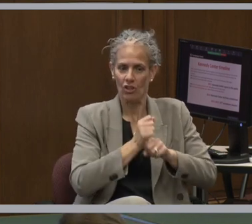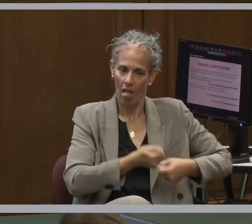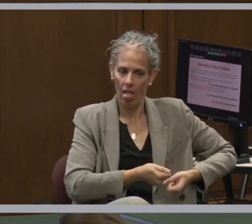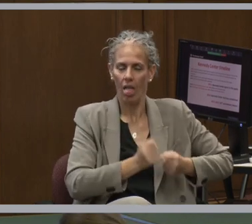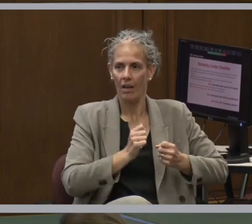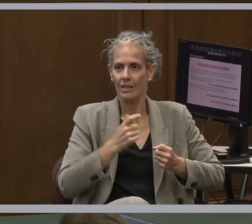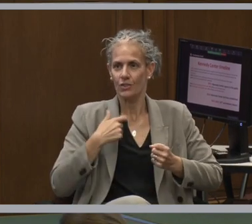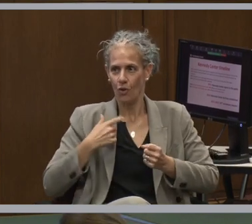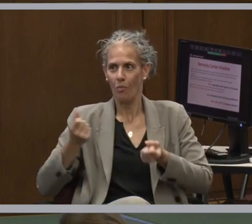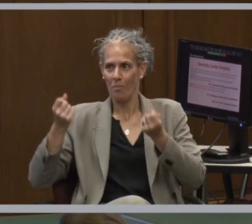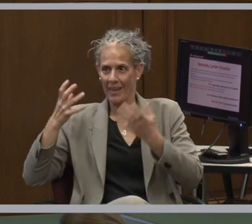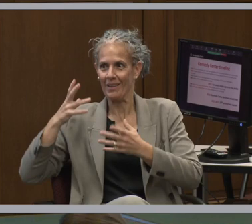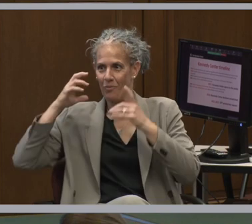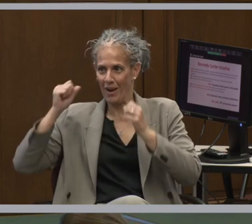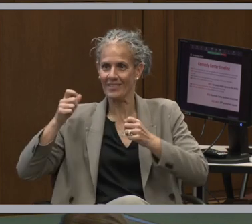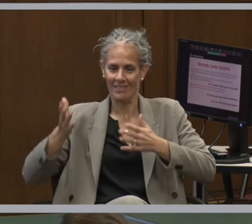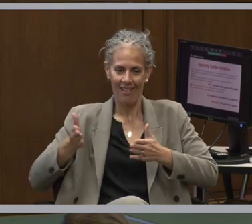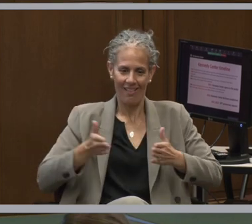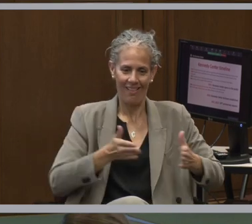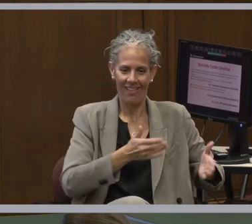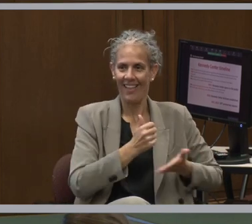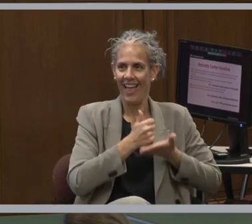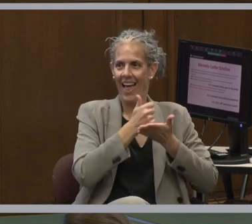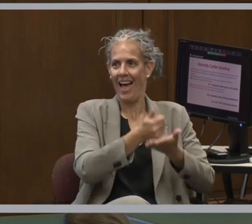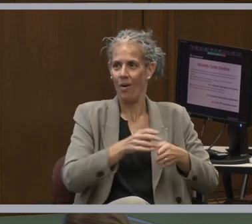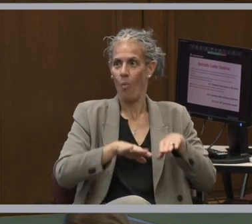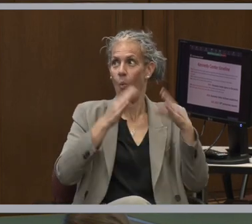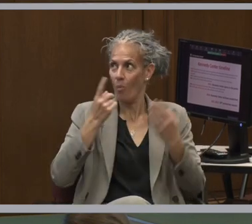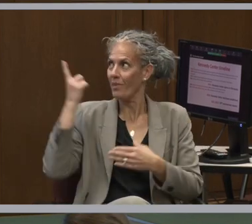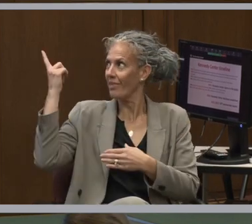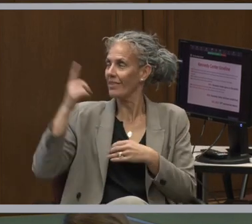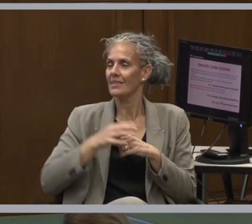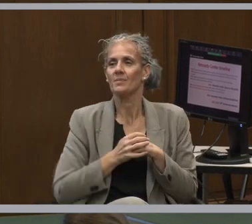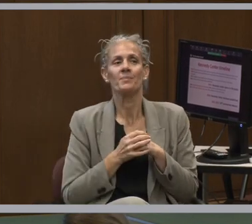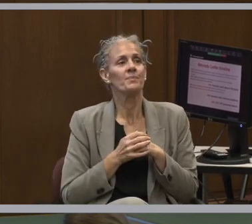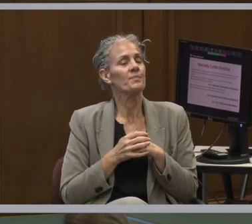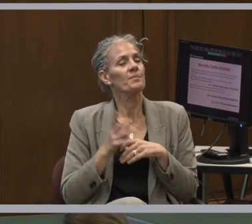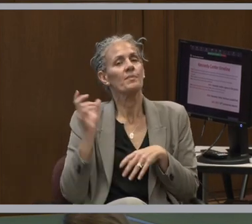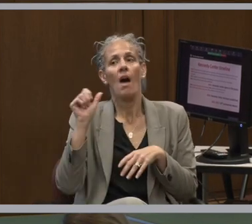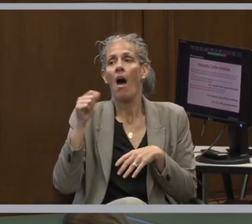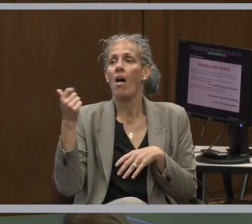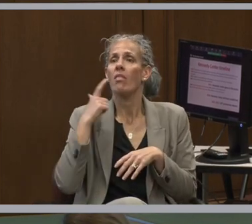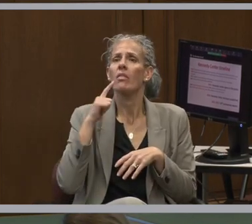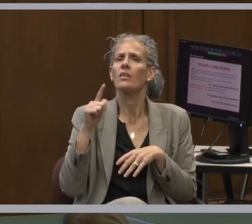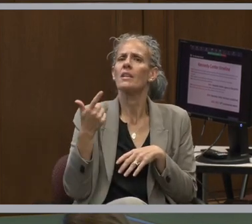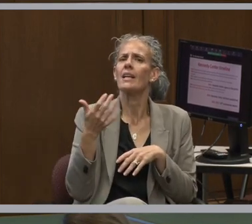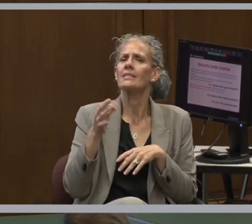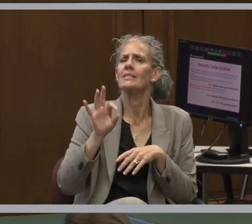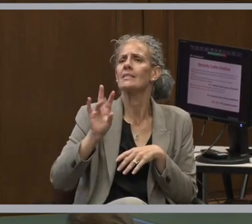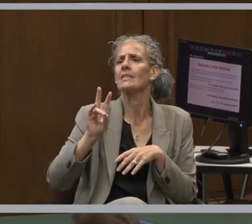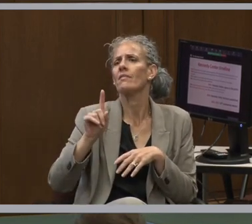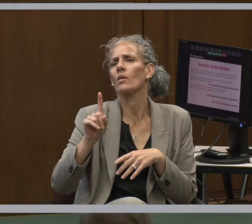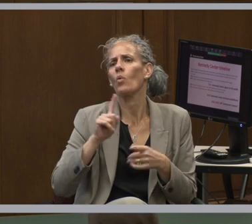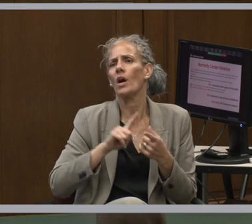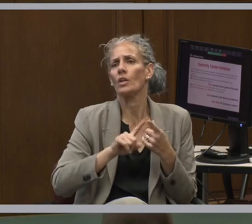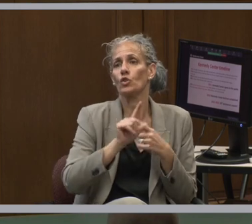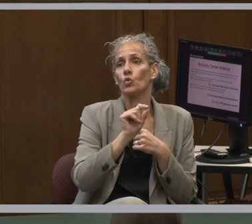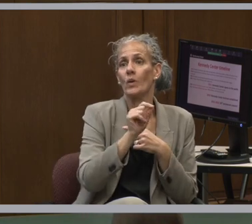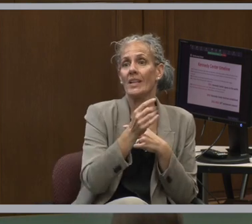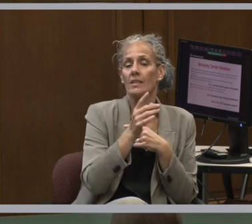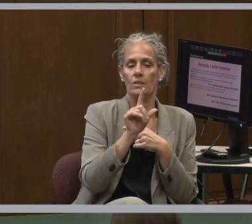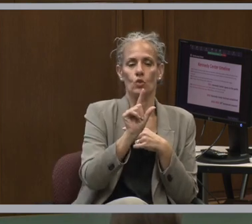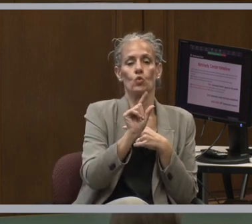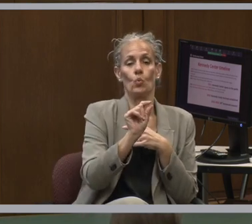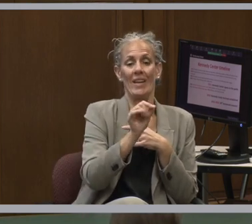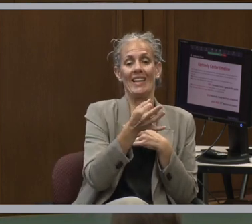So, that's point one I like to make here. The other is that if you look at 1971 to 2019, when the archives